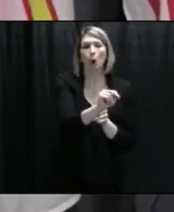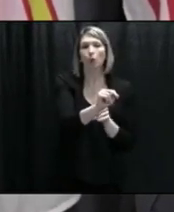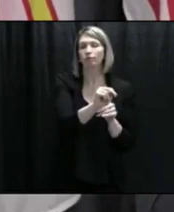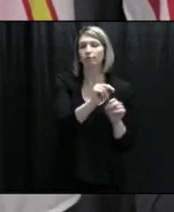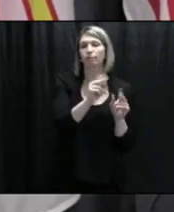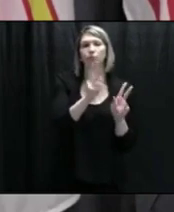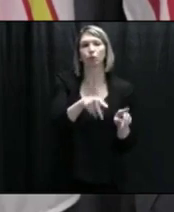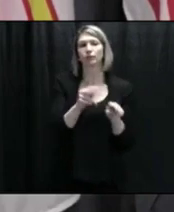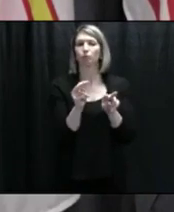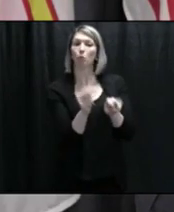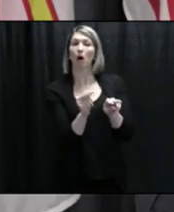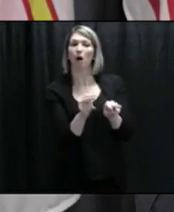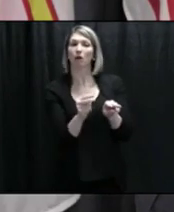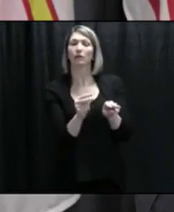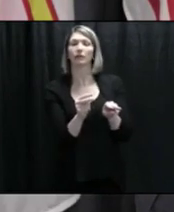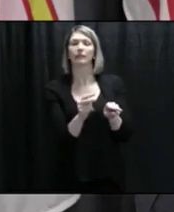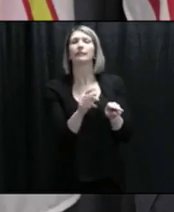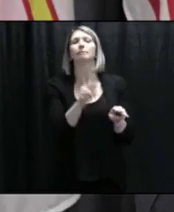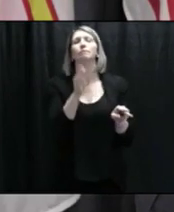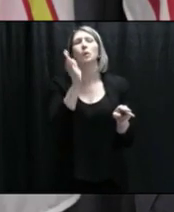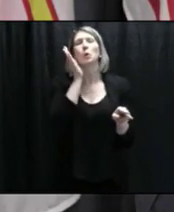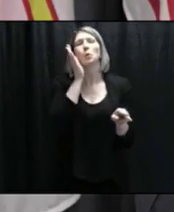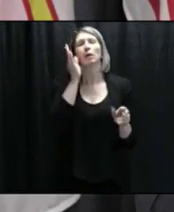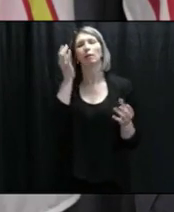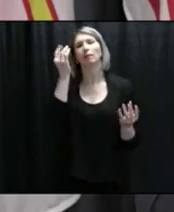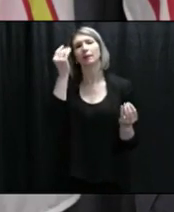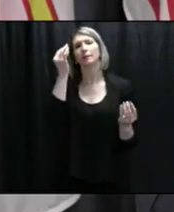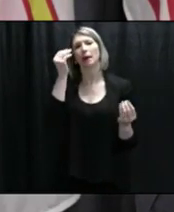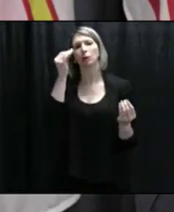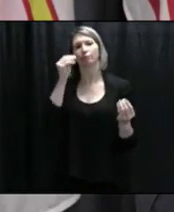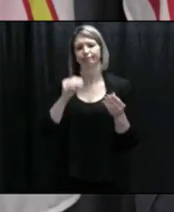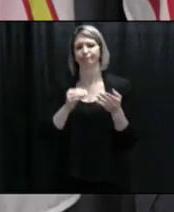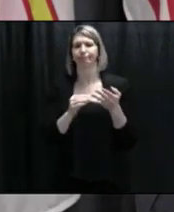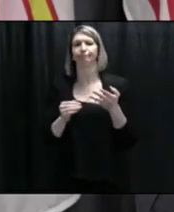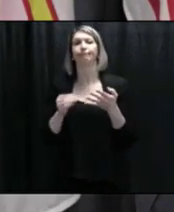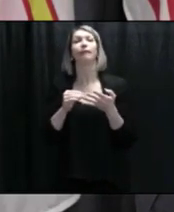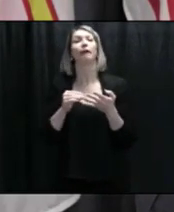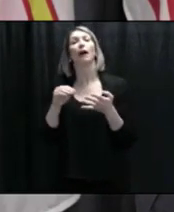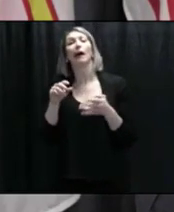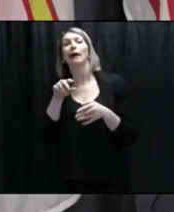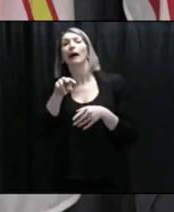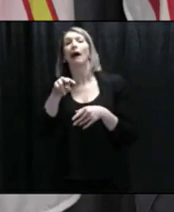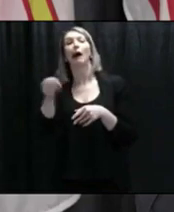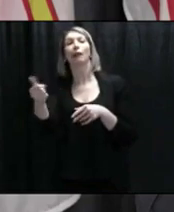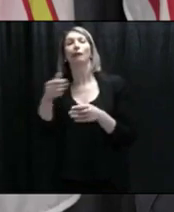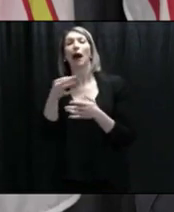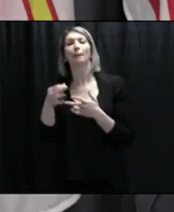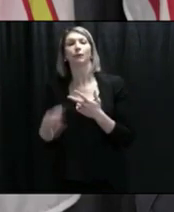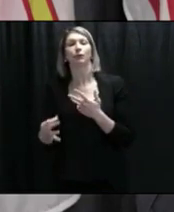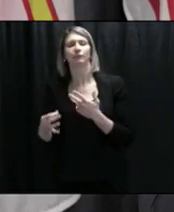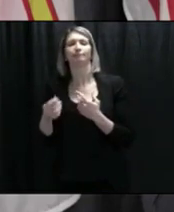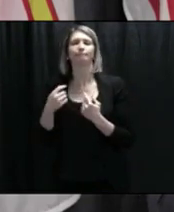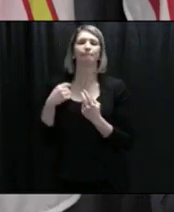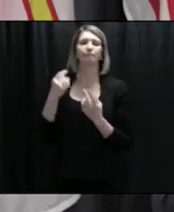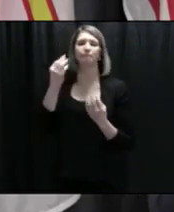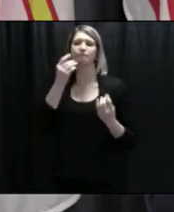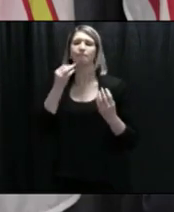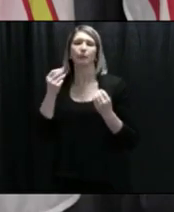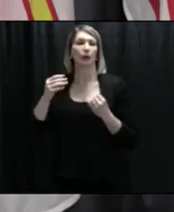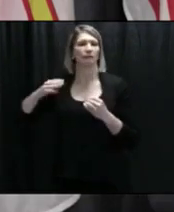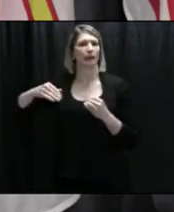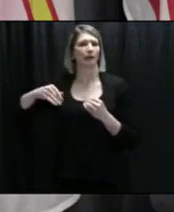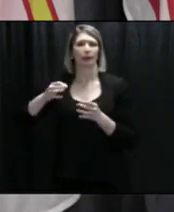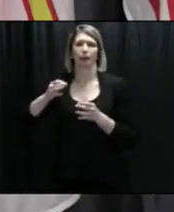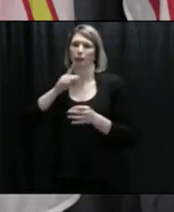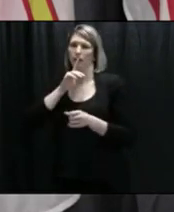all those essential workers, then we would look at what would be the Tier 2 options that would be available for us. And so keeping